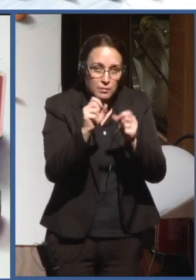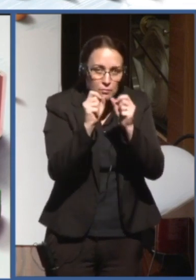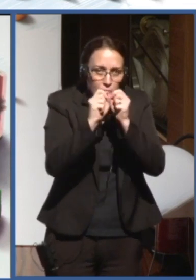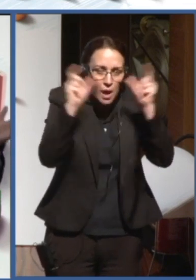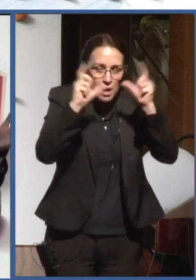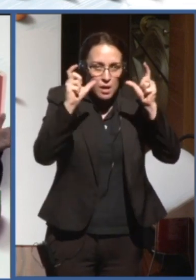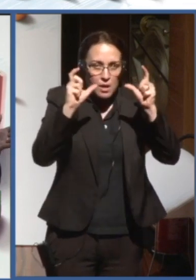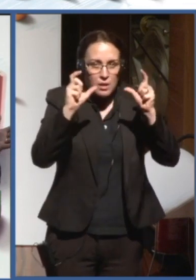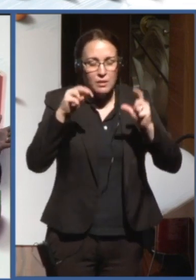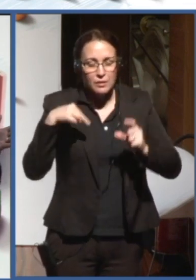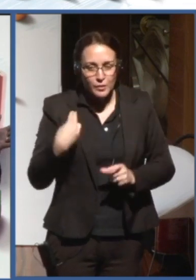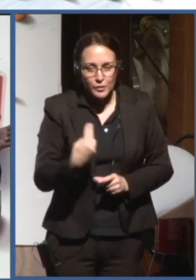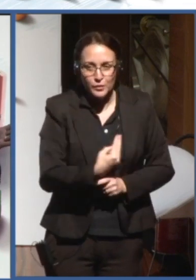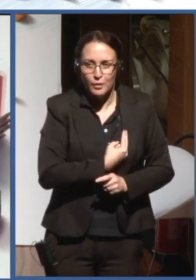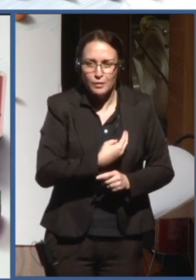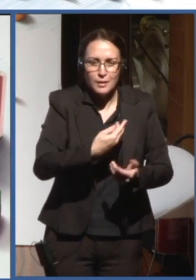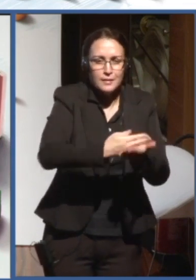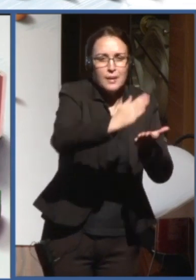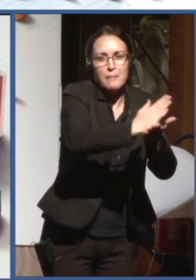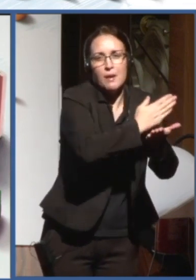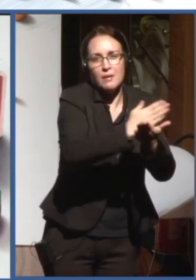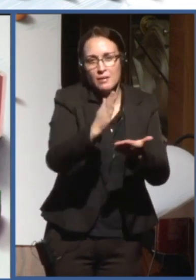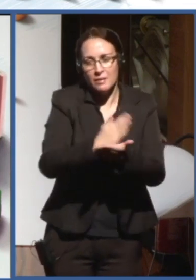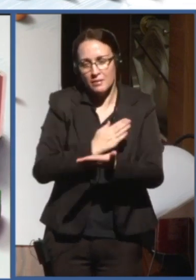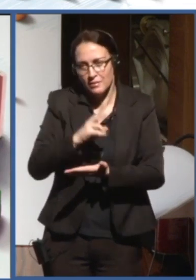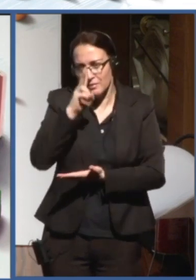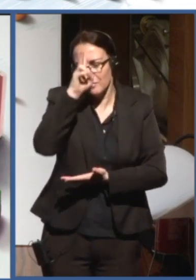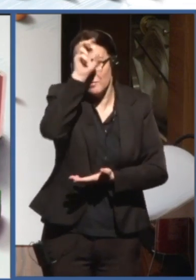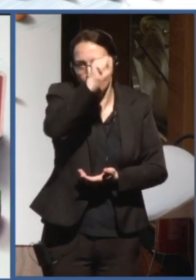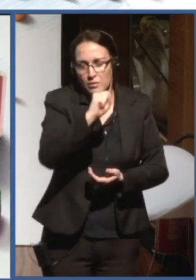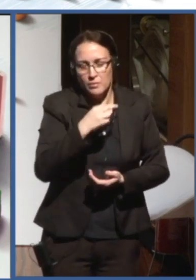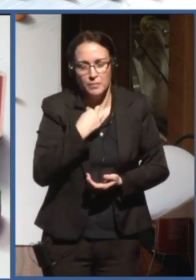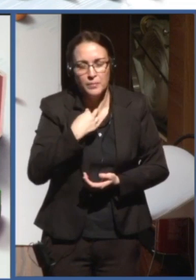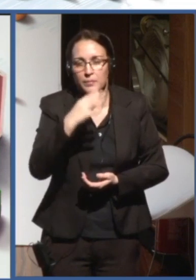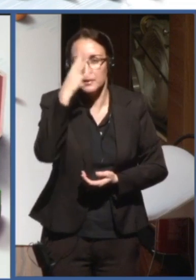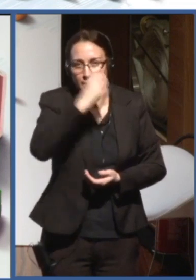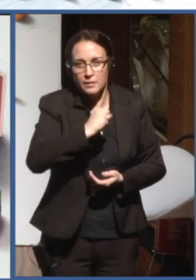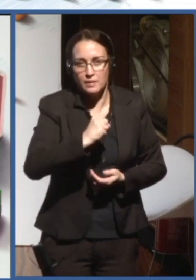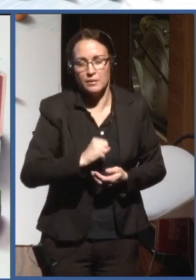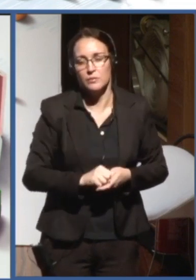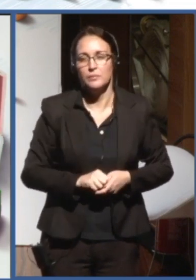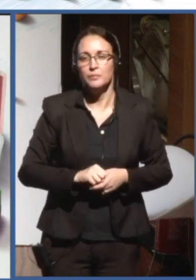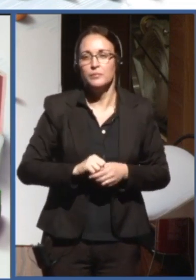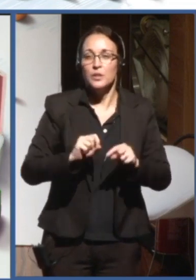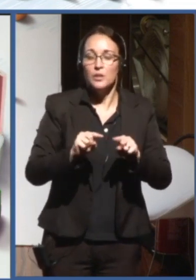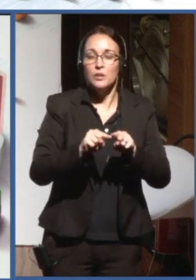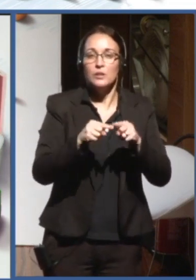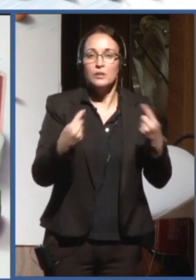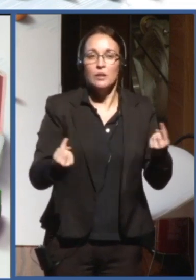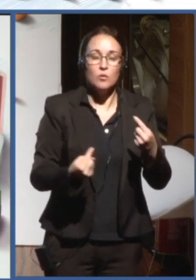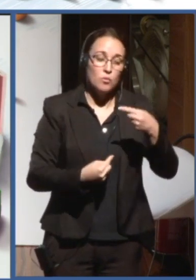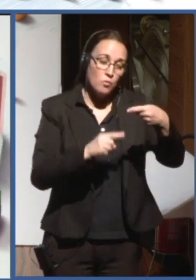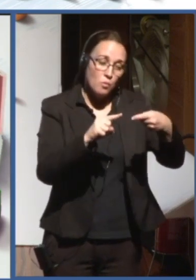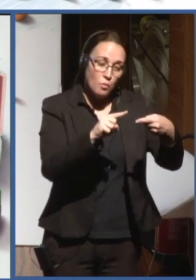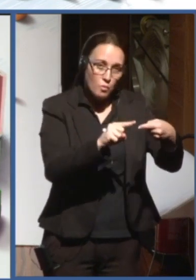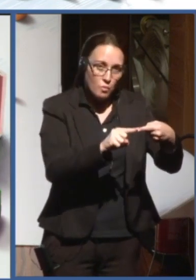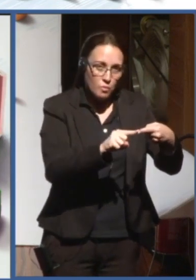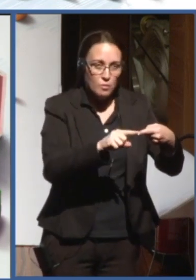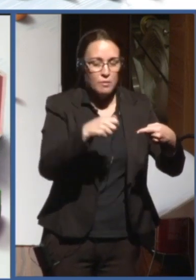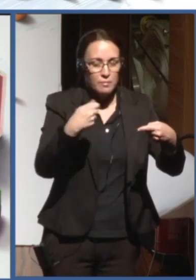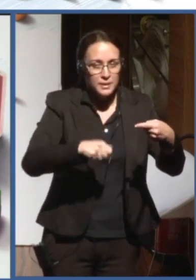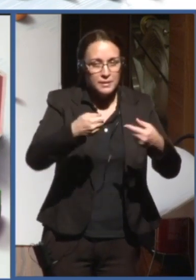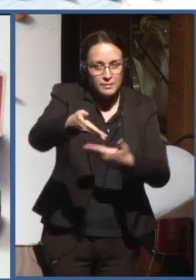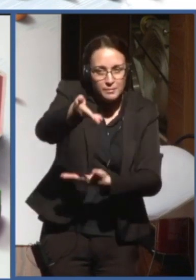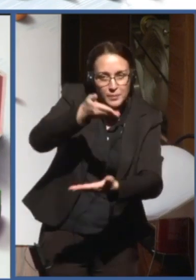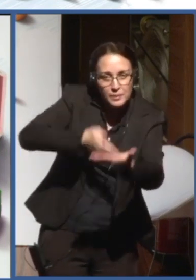of some great power. This is a very serious thing. So, one of the gaps in which the collaboration exists is